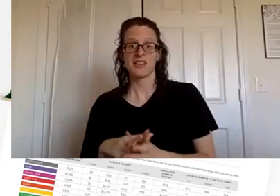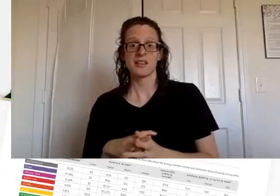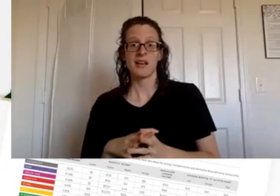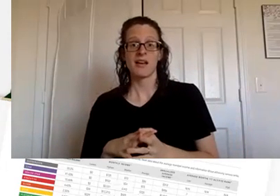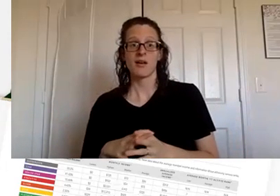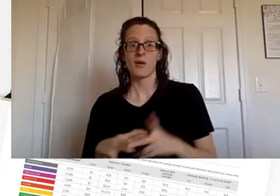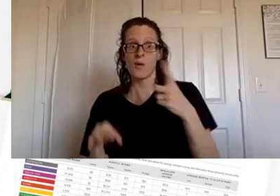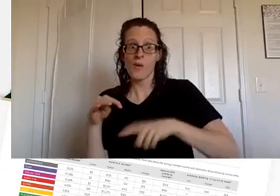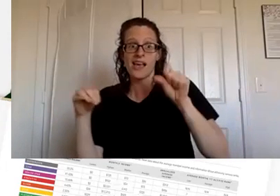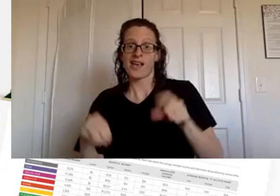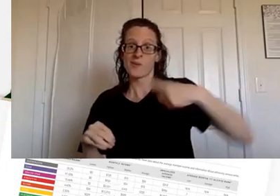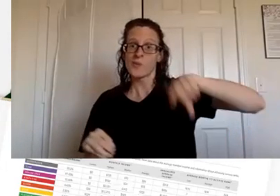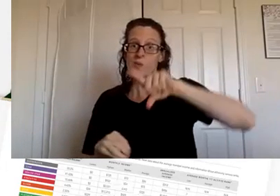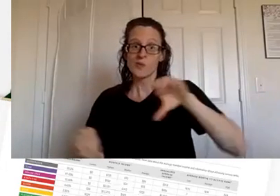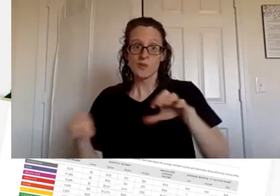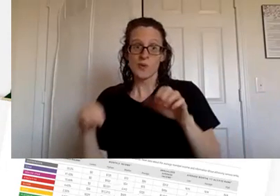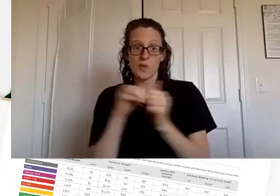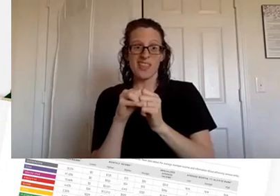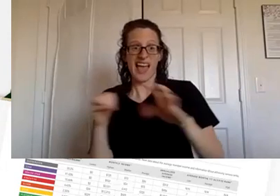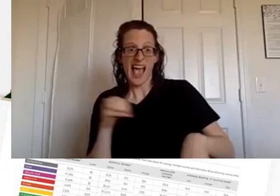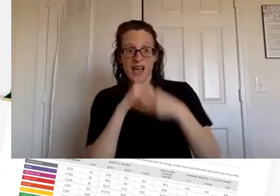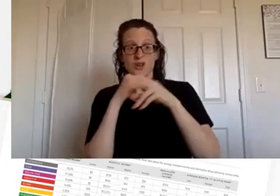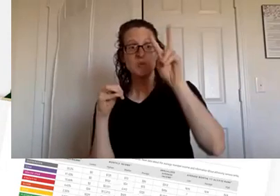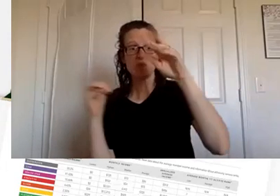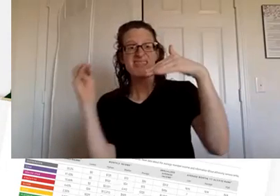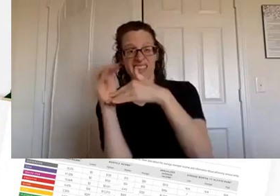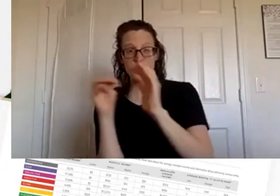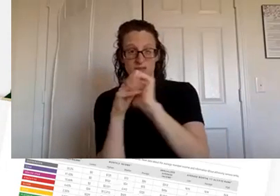what could you do with an extra two thousand dollars a month